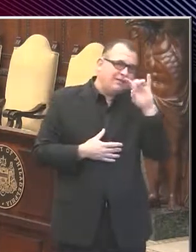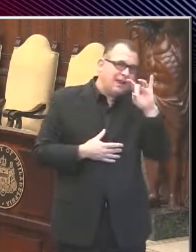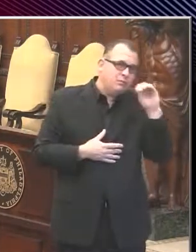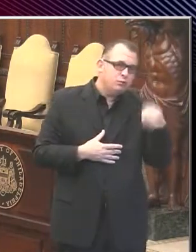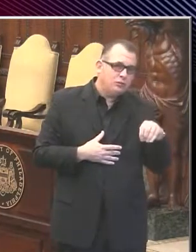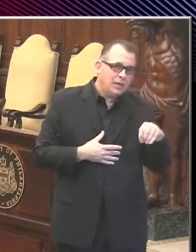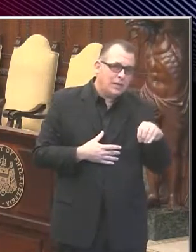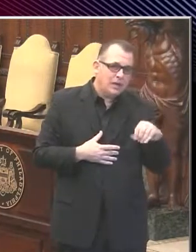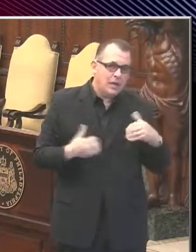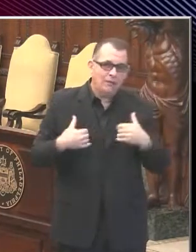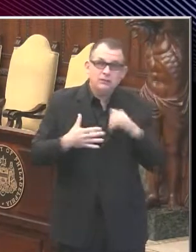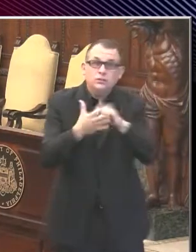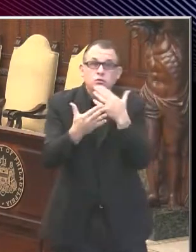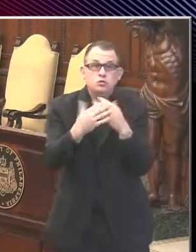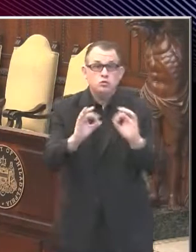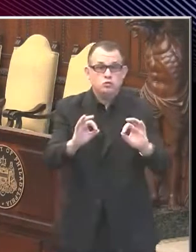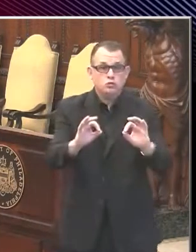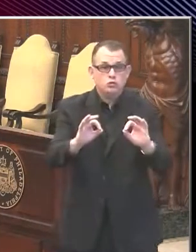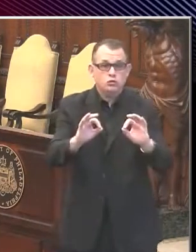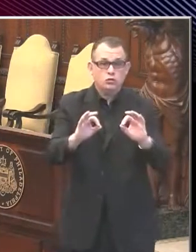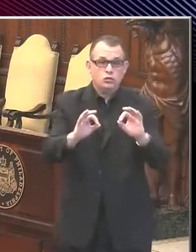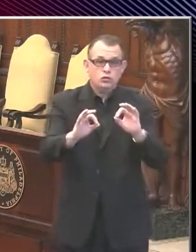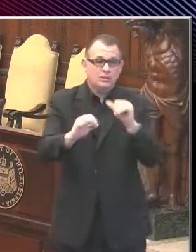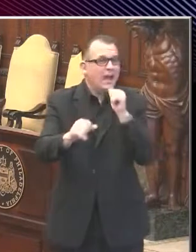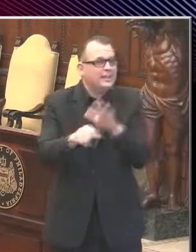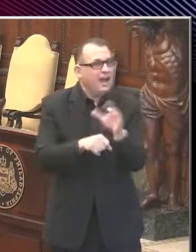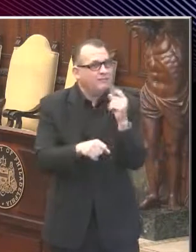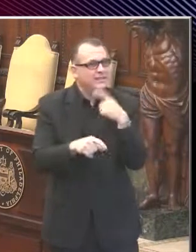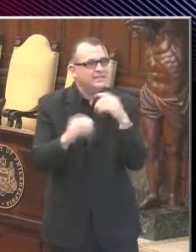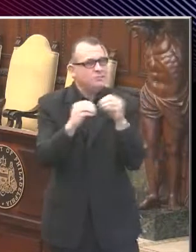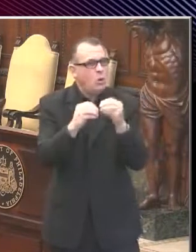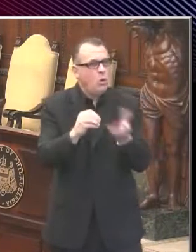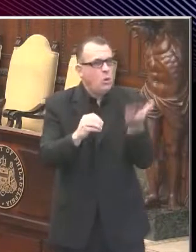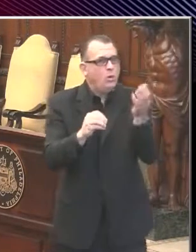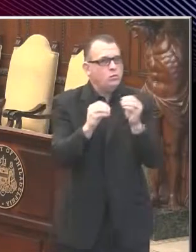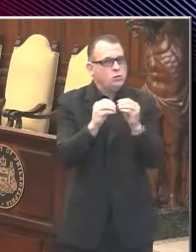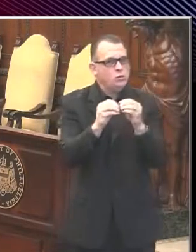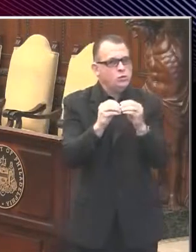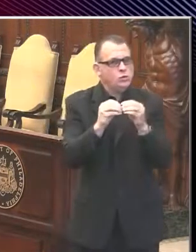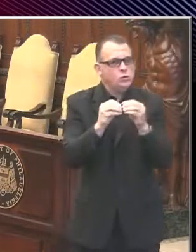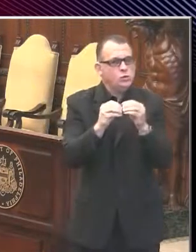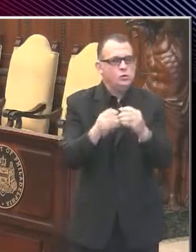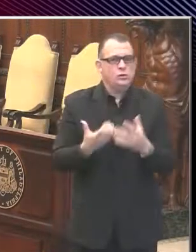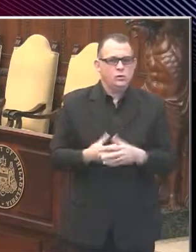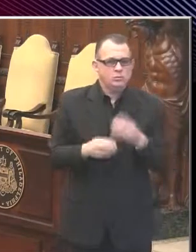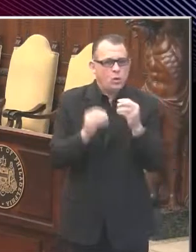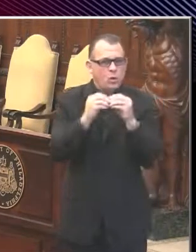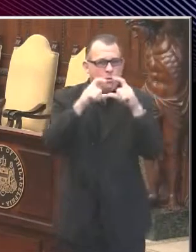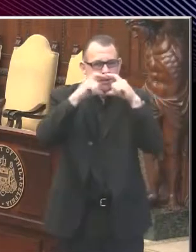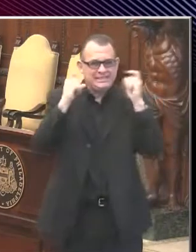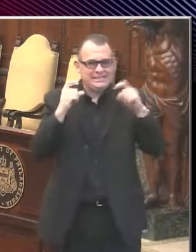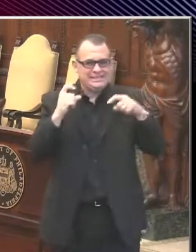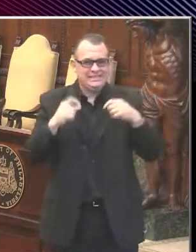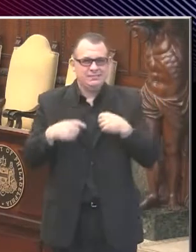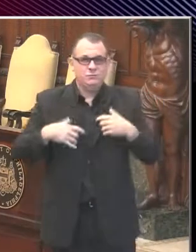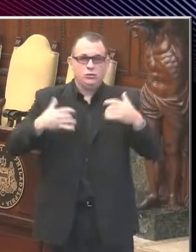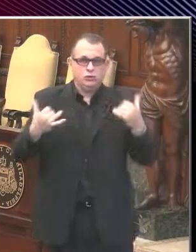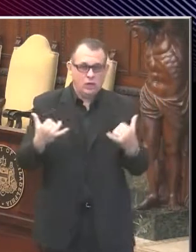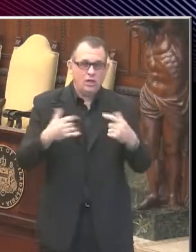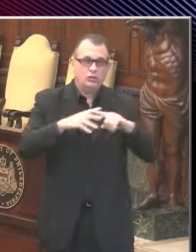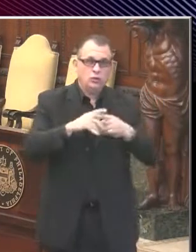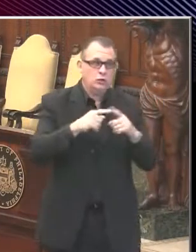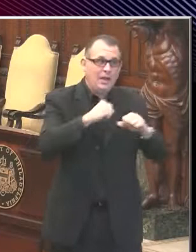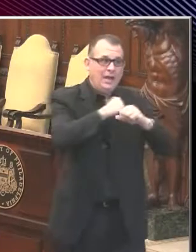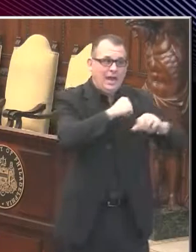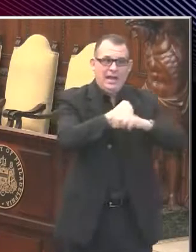That's good, but it needs to be better. We need to have a higher percentage of people wearing masks. So we will be doing a media campaign promoting mask use starting in